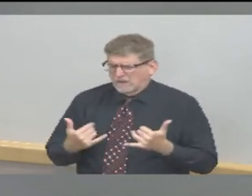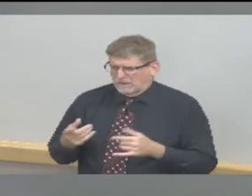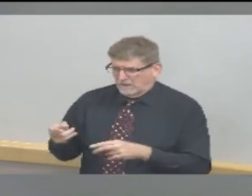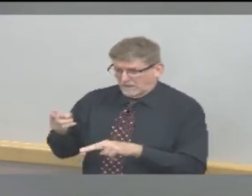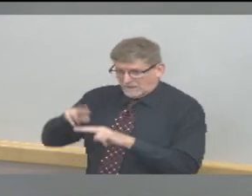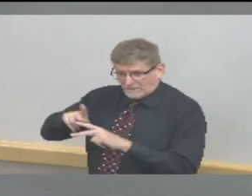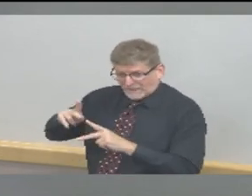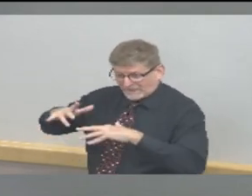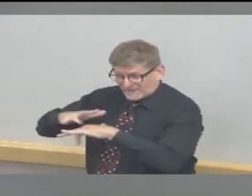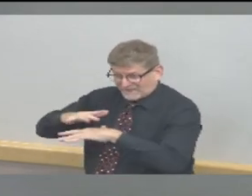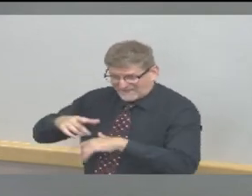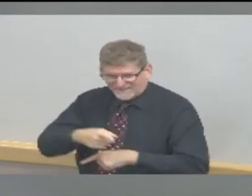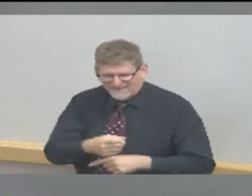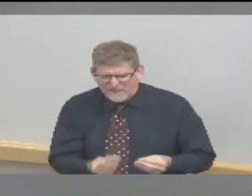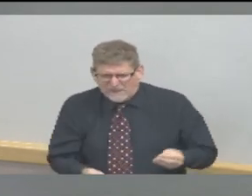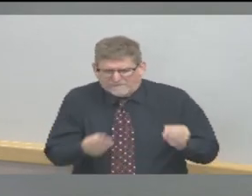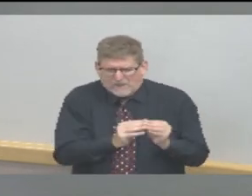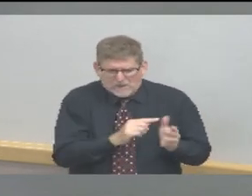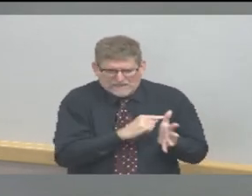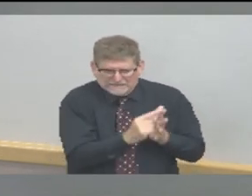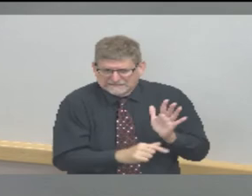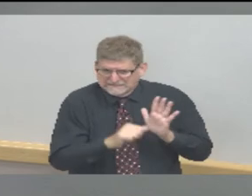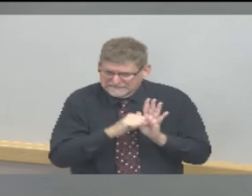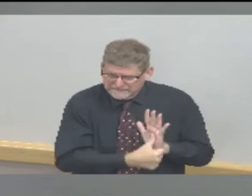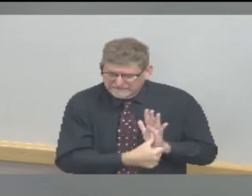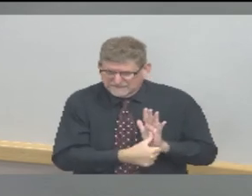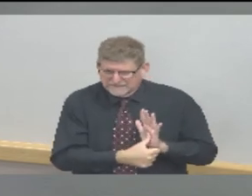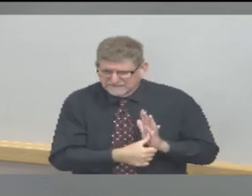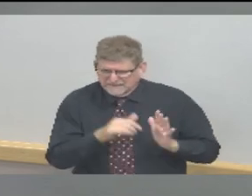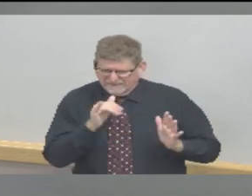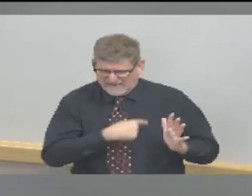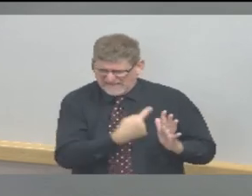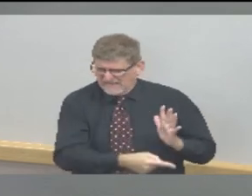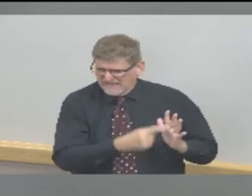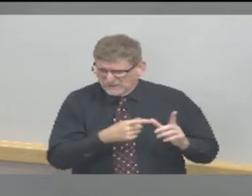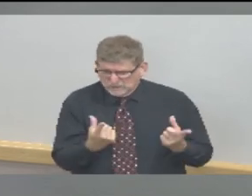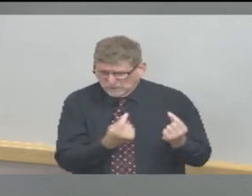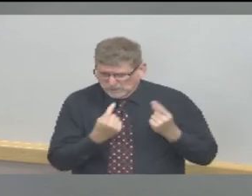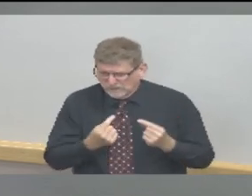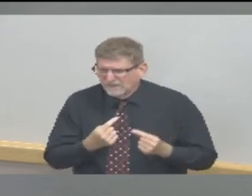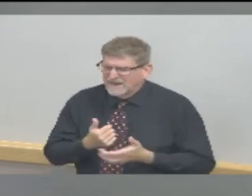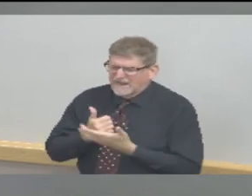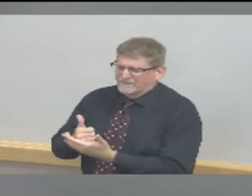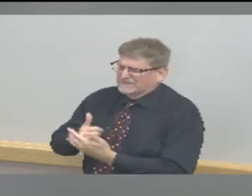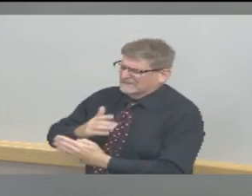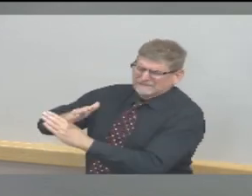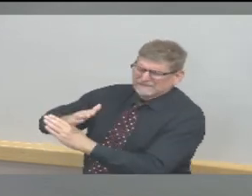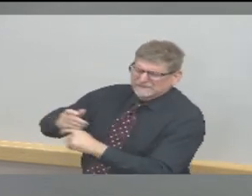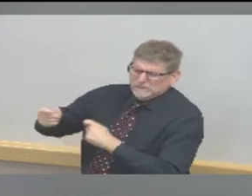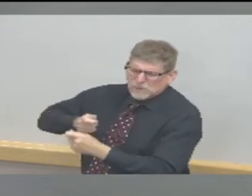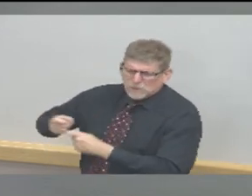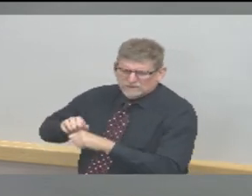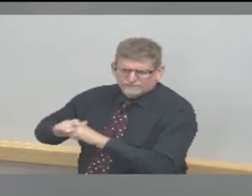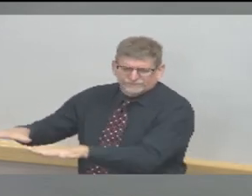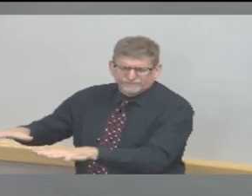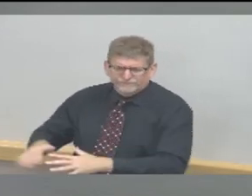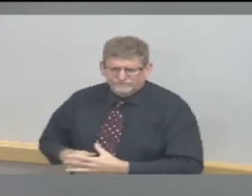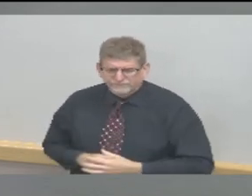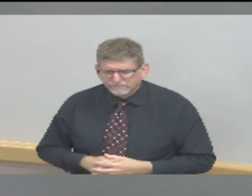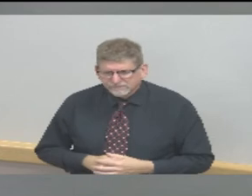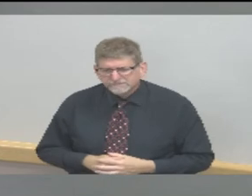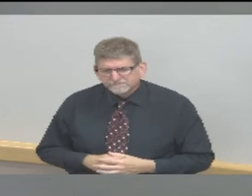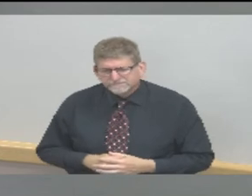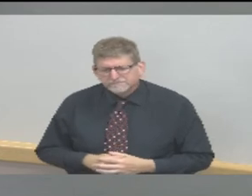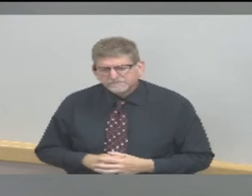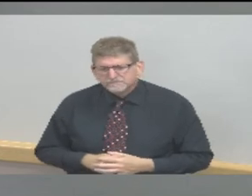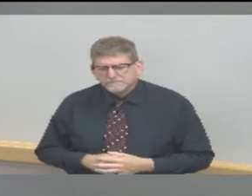best tools we have to make the reopening successful. What we don't want to happen is that we